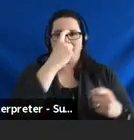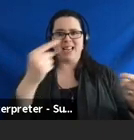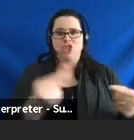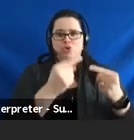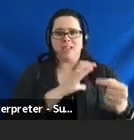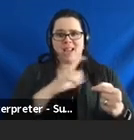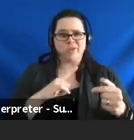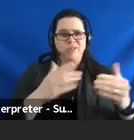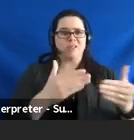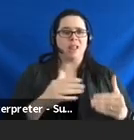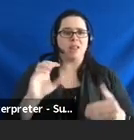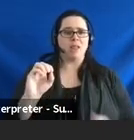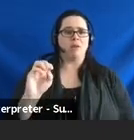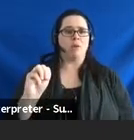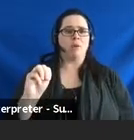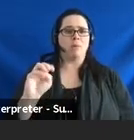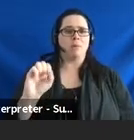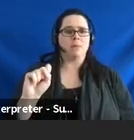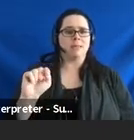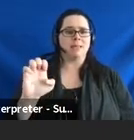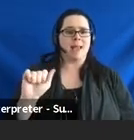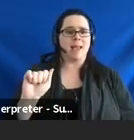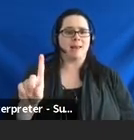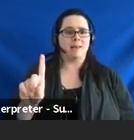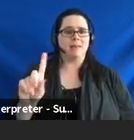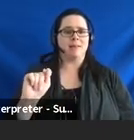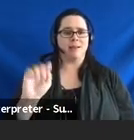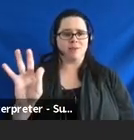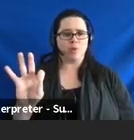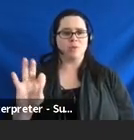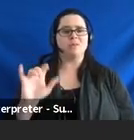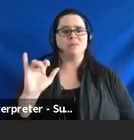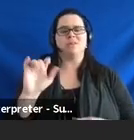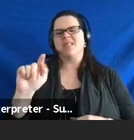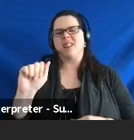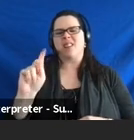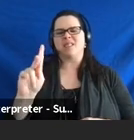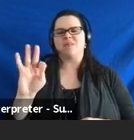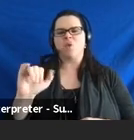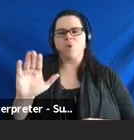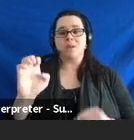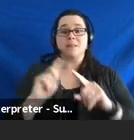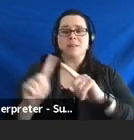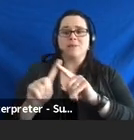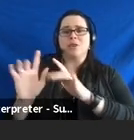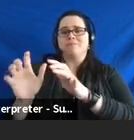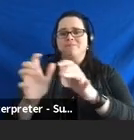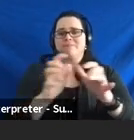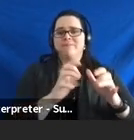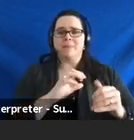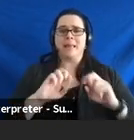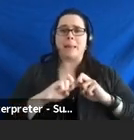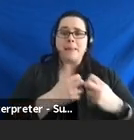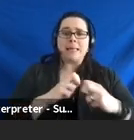Olmstead Task Force. And that's just an example of some of the commissions and advisory councils that are out there that all work on